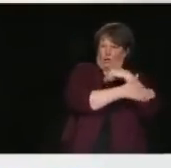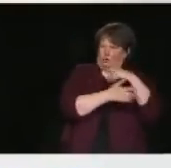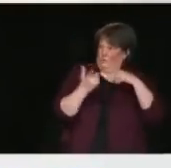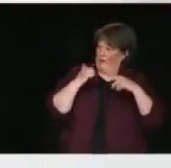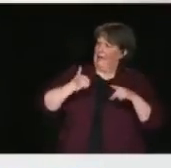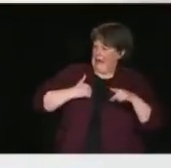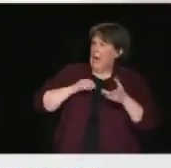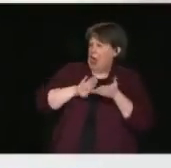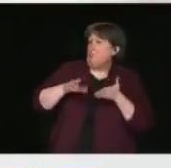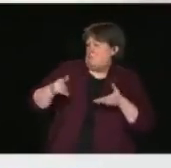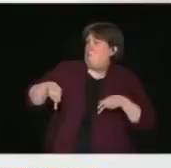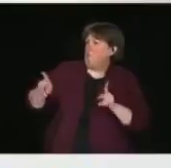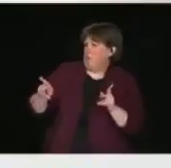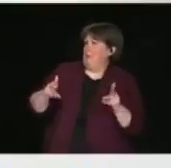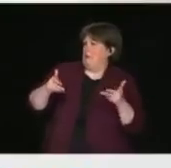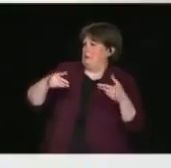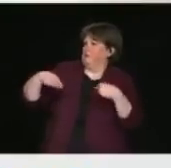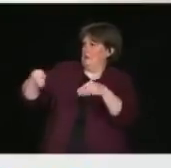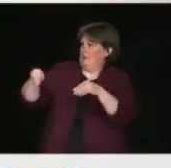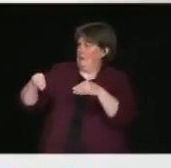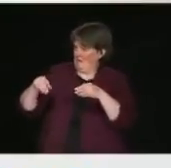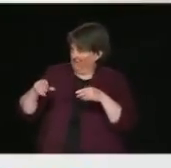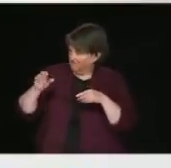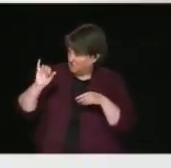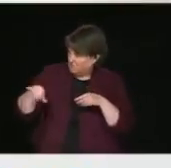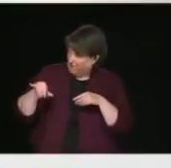talks are about that you're having with the Americans.